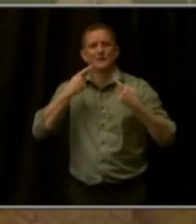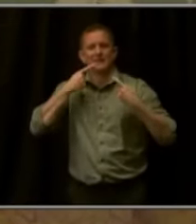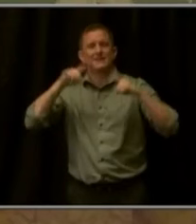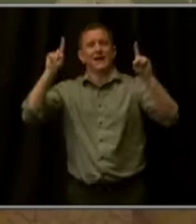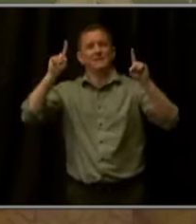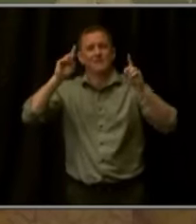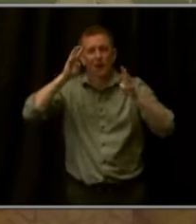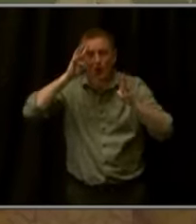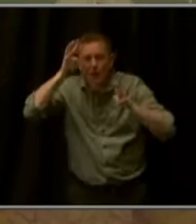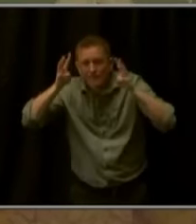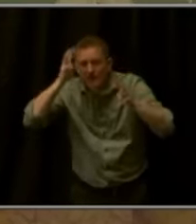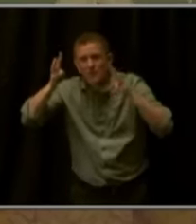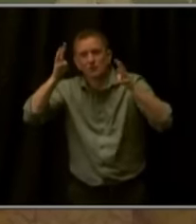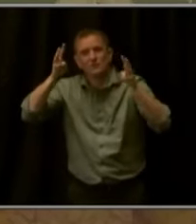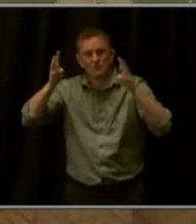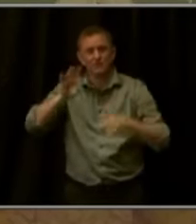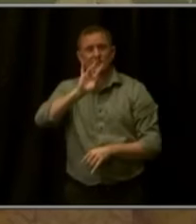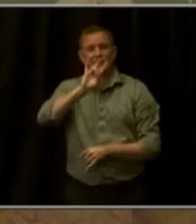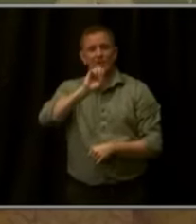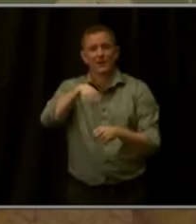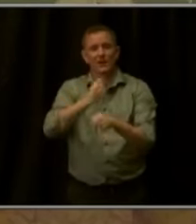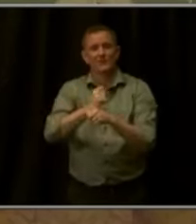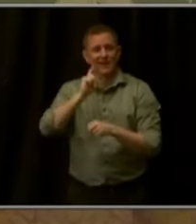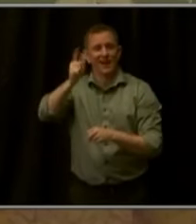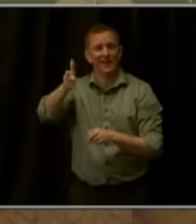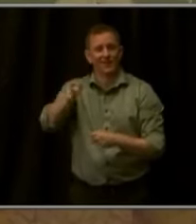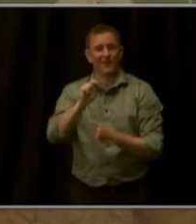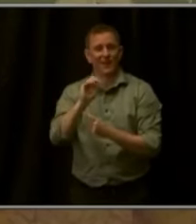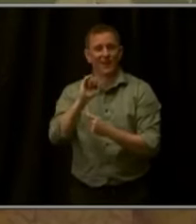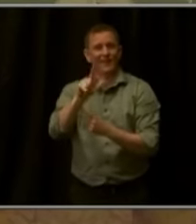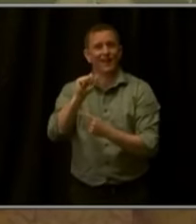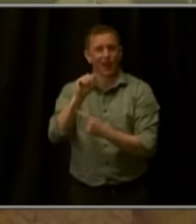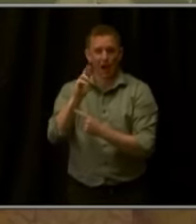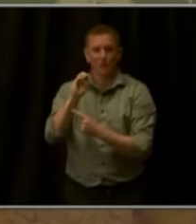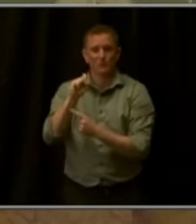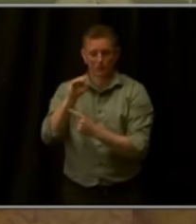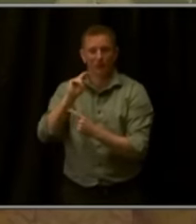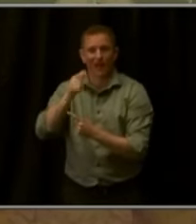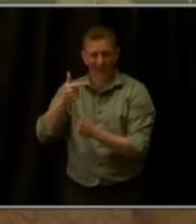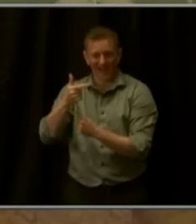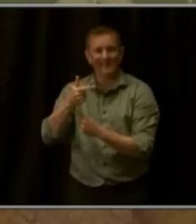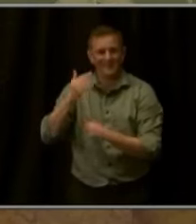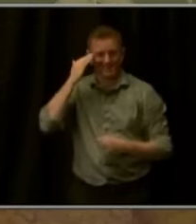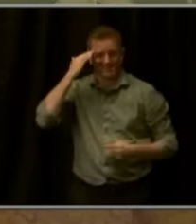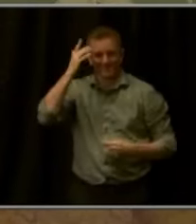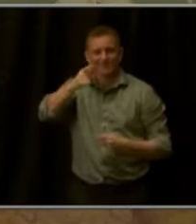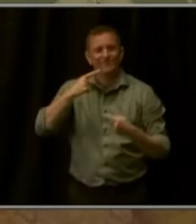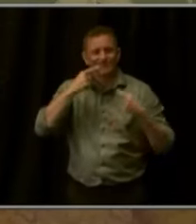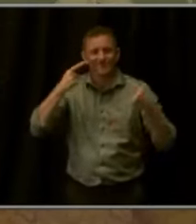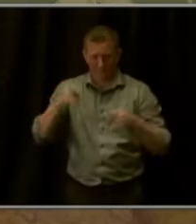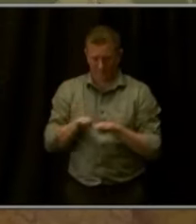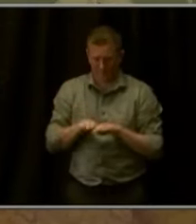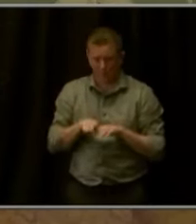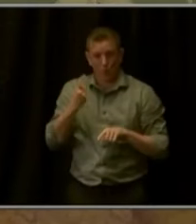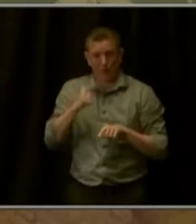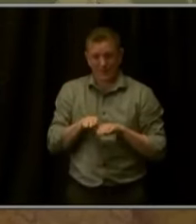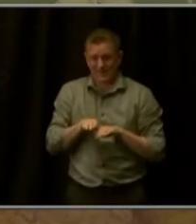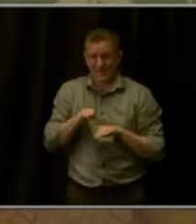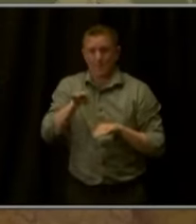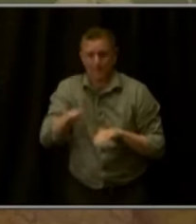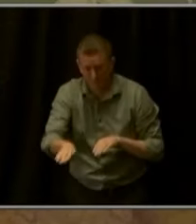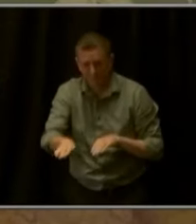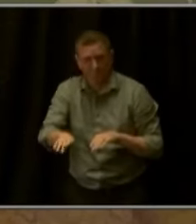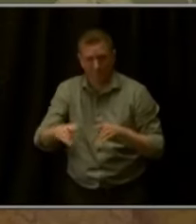Neil Armstrong spoke those famous words, one small step for a man, one giant leap for mankind,